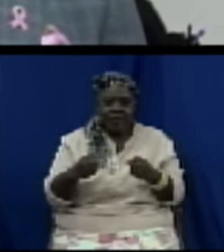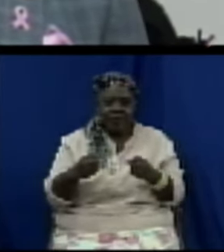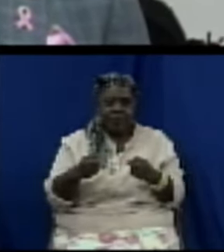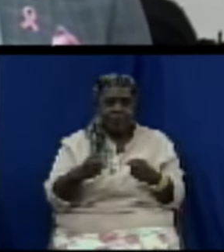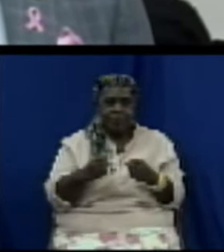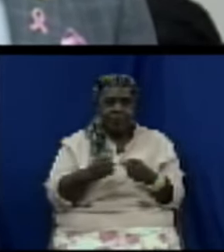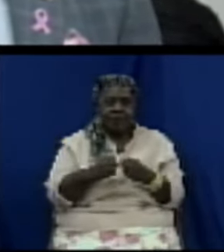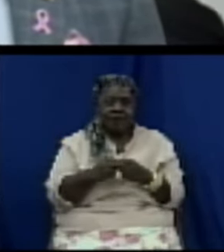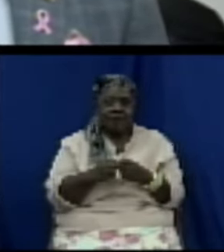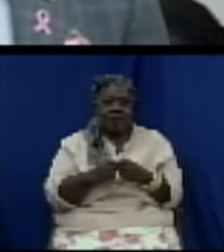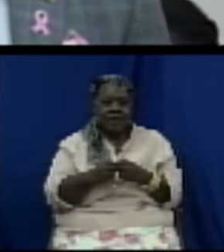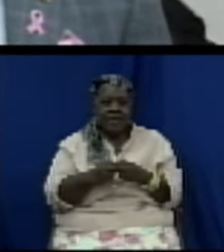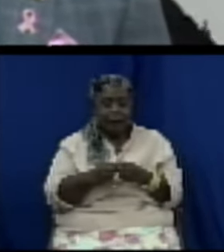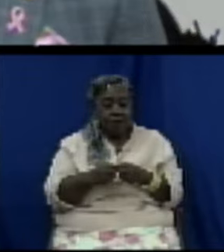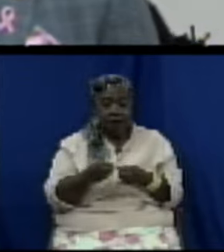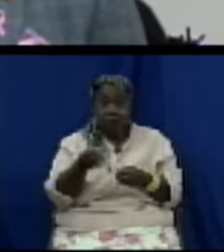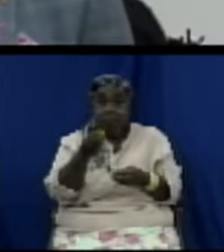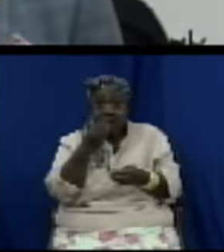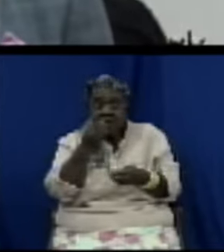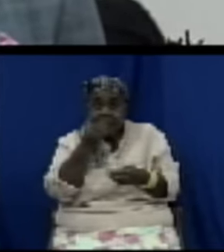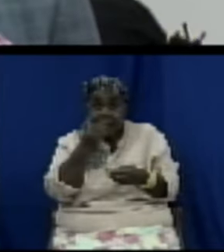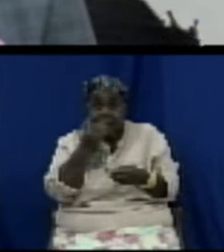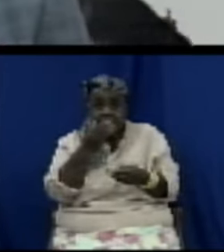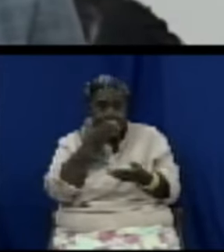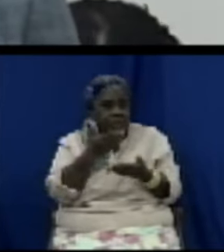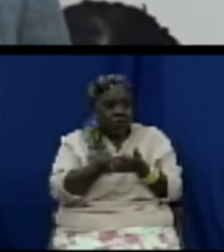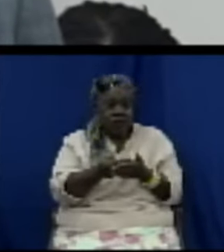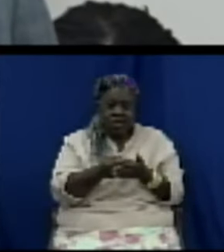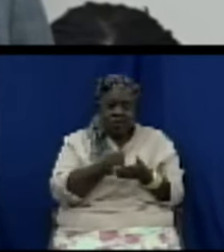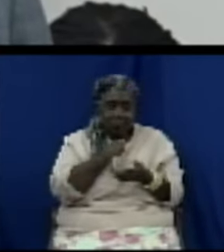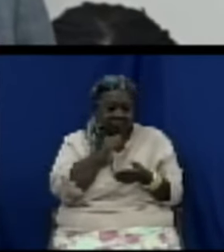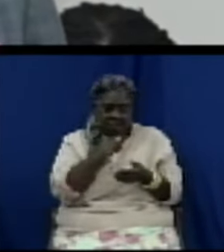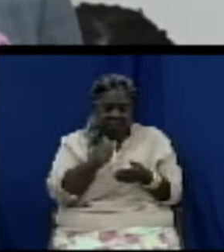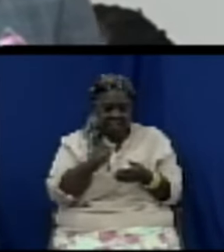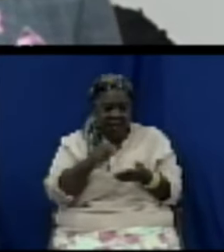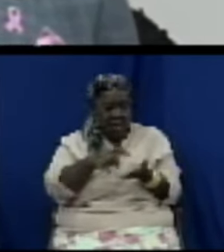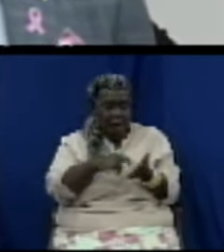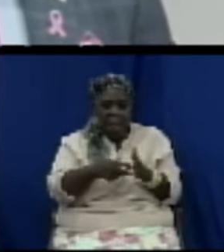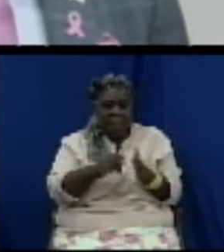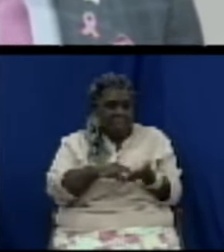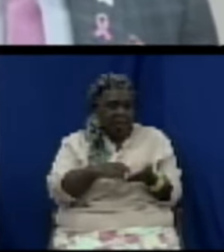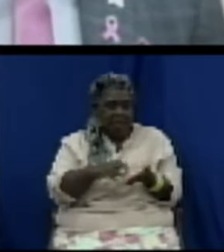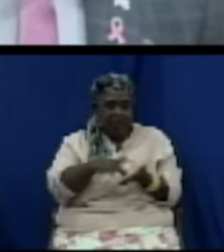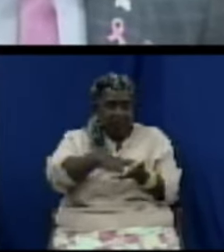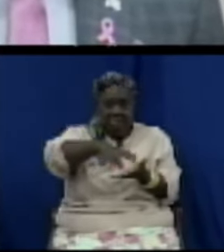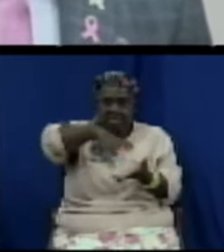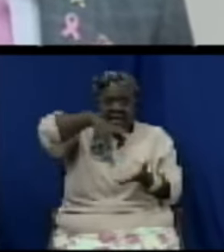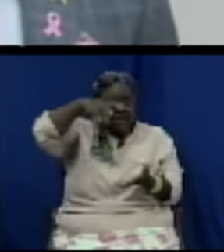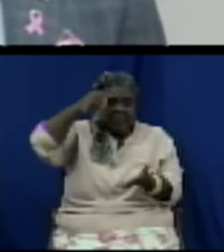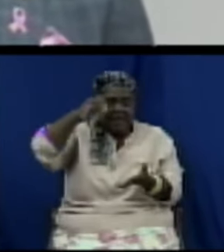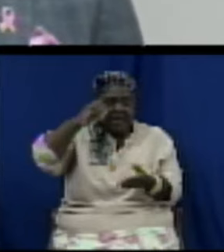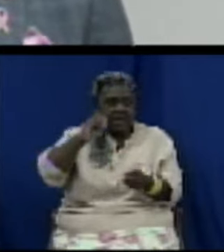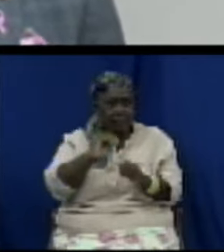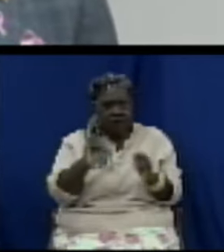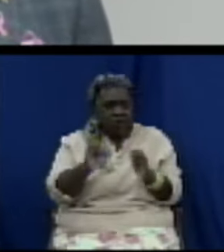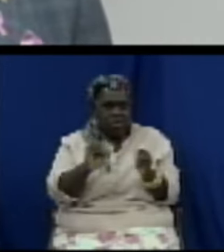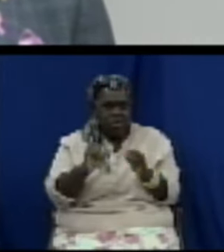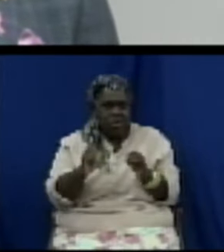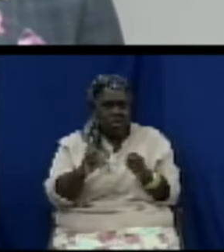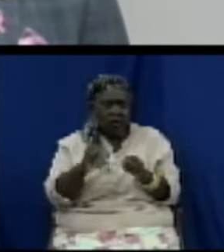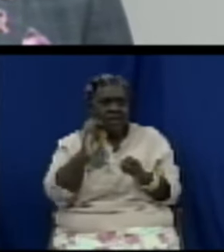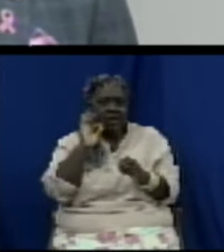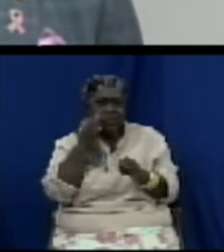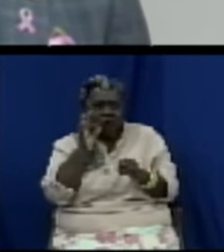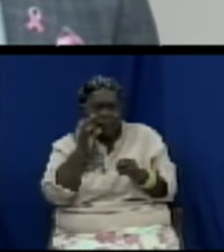not mean eat fancy. Sometimes it means eat less of what you have. More fruits, more vegetables. You can save money in St. Kitts and Nevis if you eat